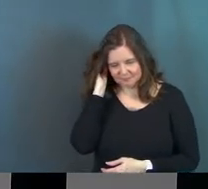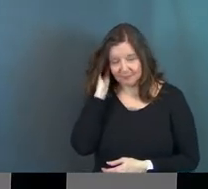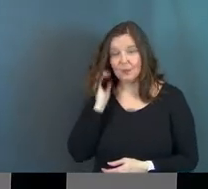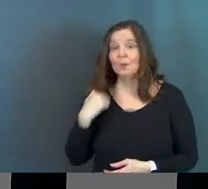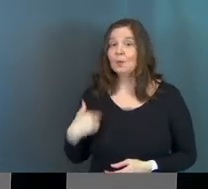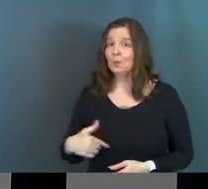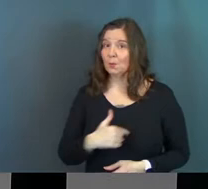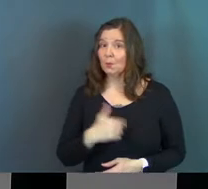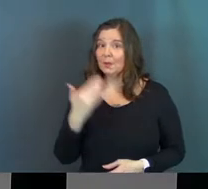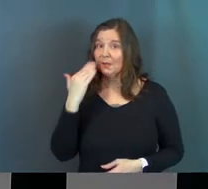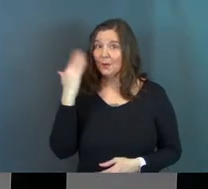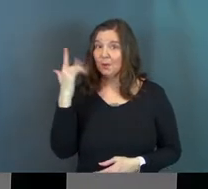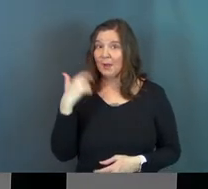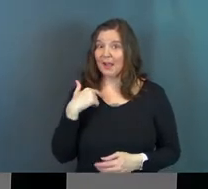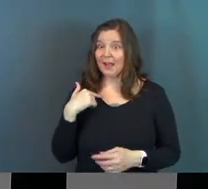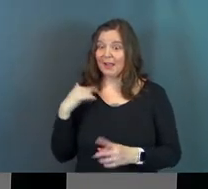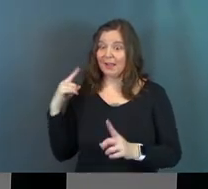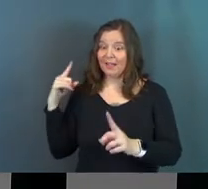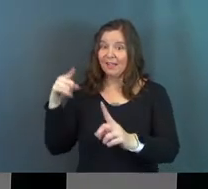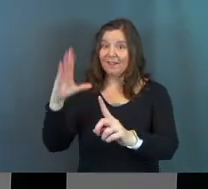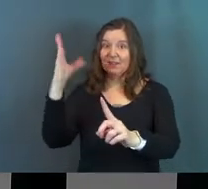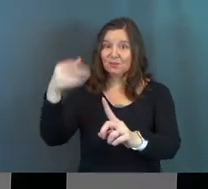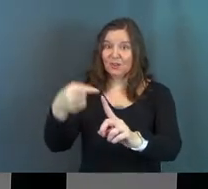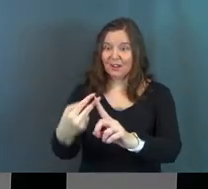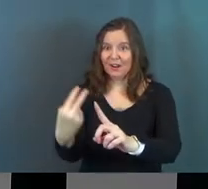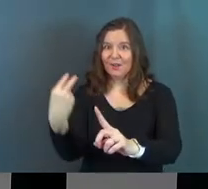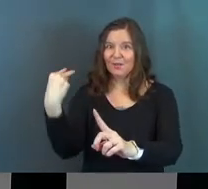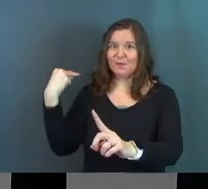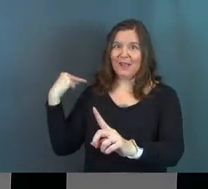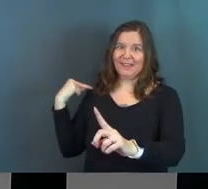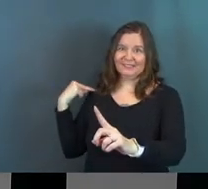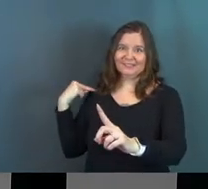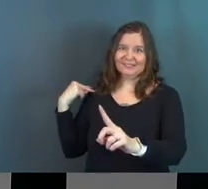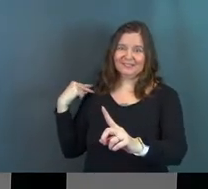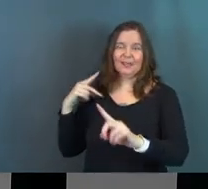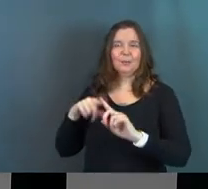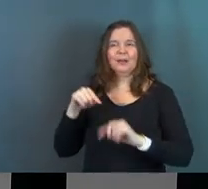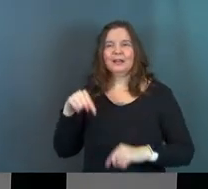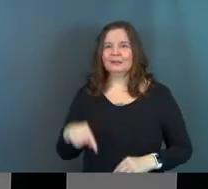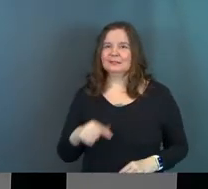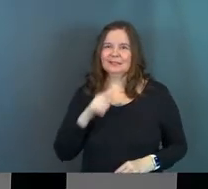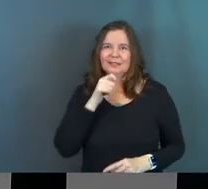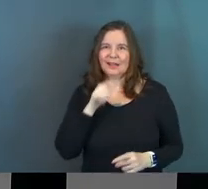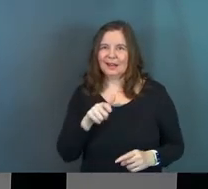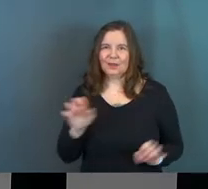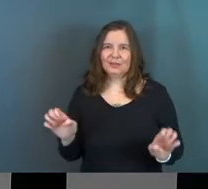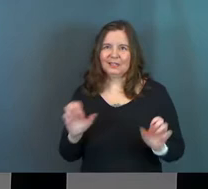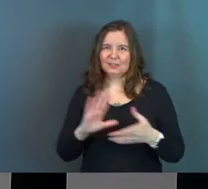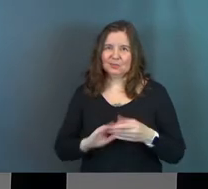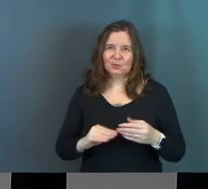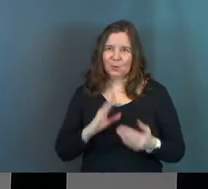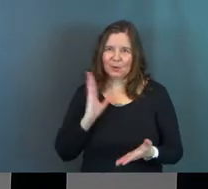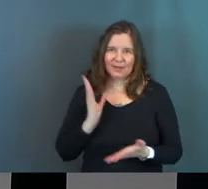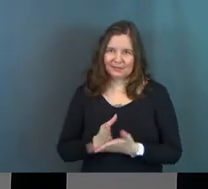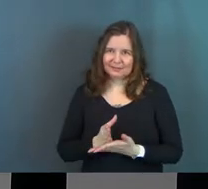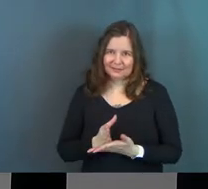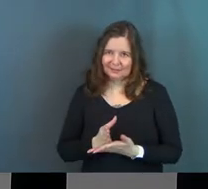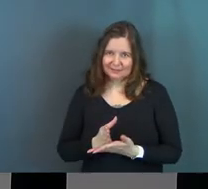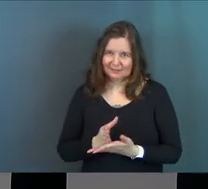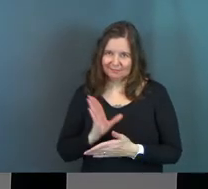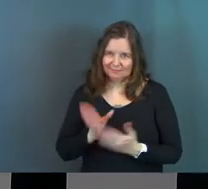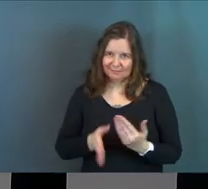We know, because we have the blessing to be in the future, that this is not how the Easter story ends.